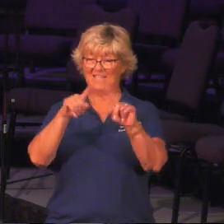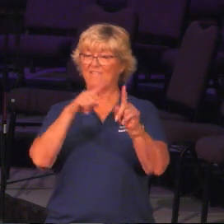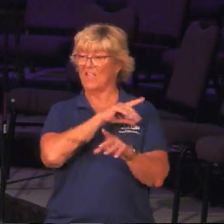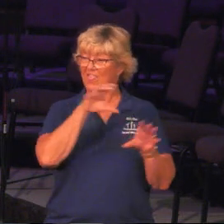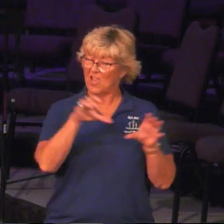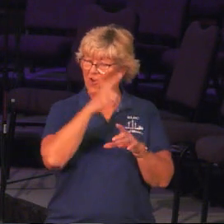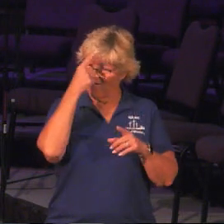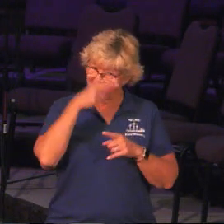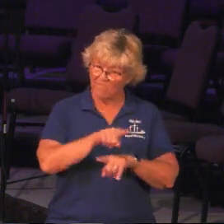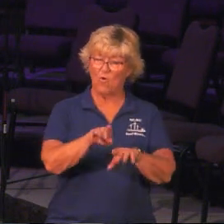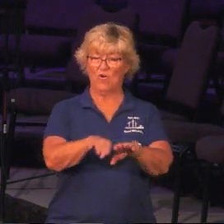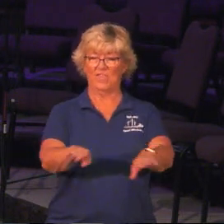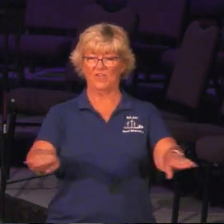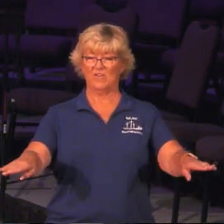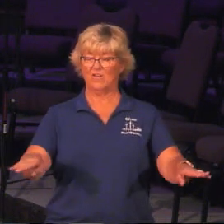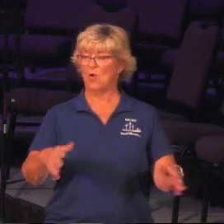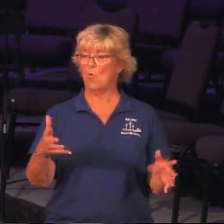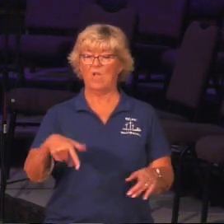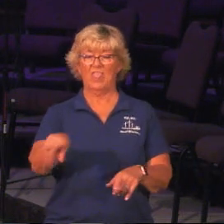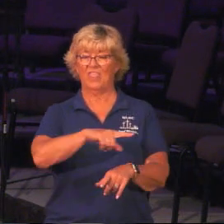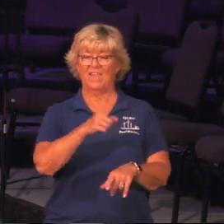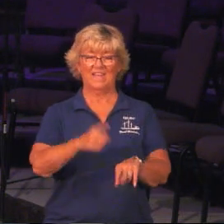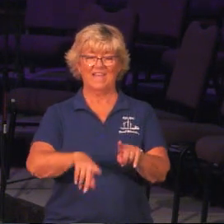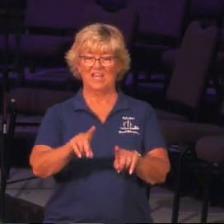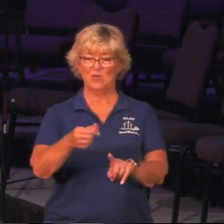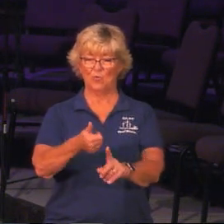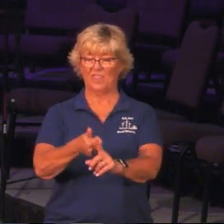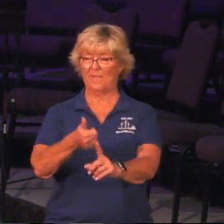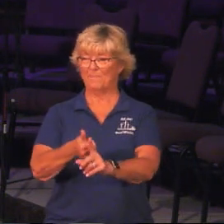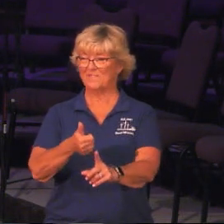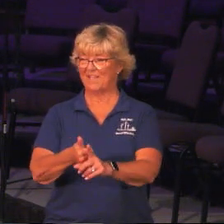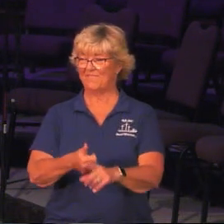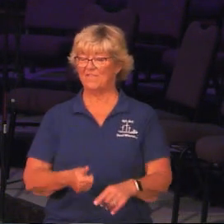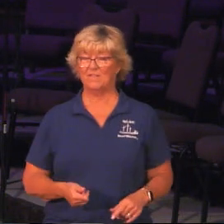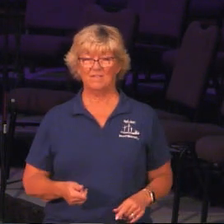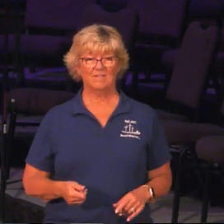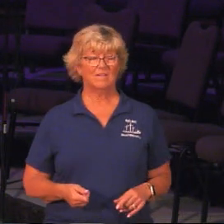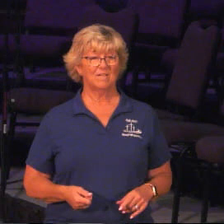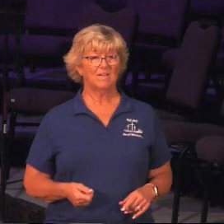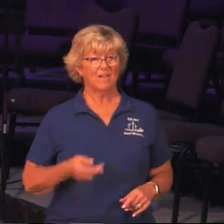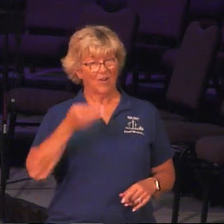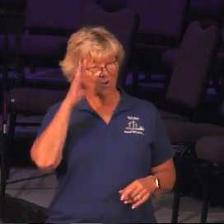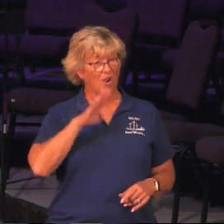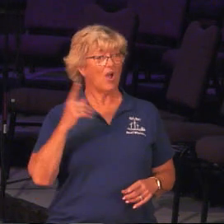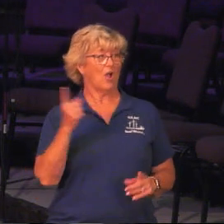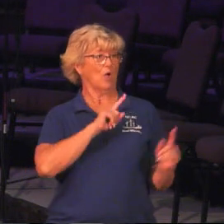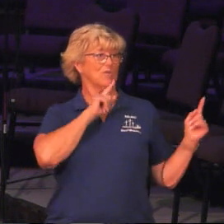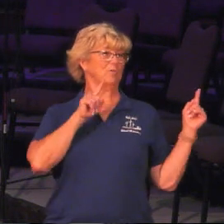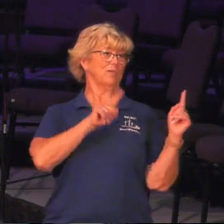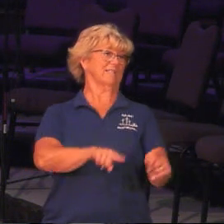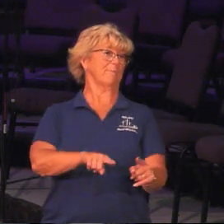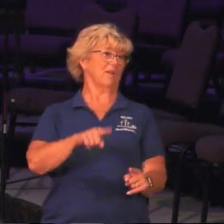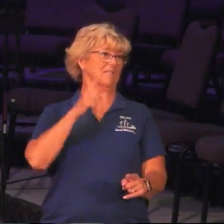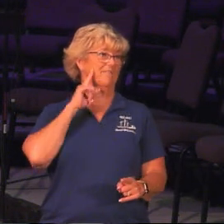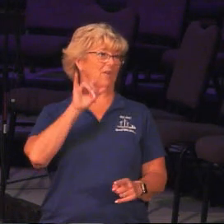doing for these children what the children can't do for themselves. And I can promise you God always responds to that.